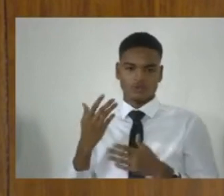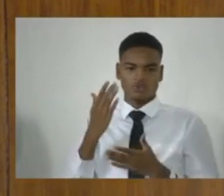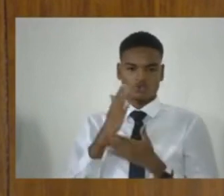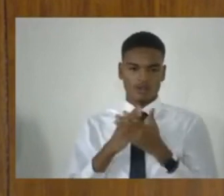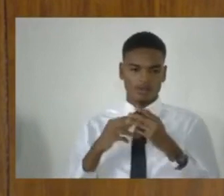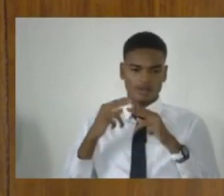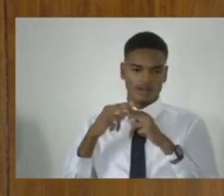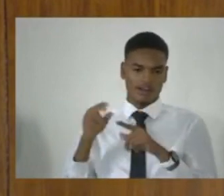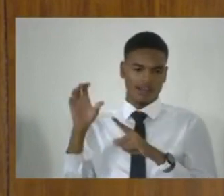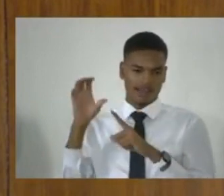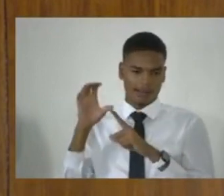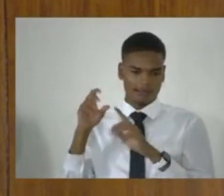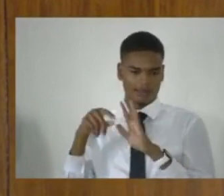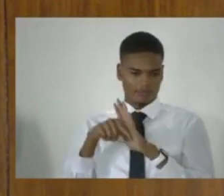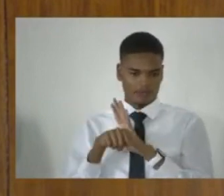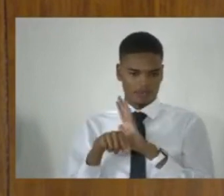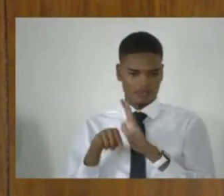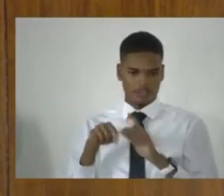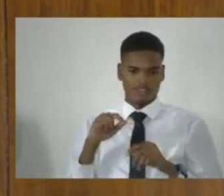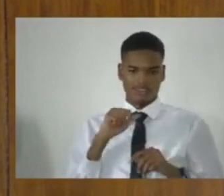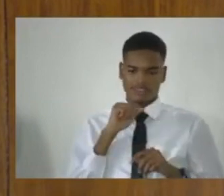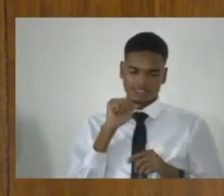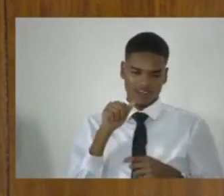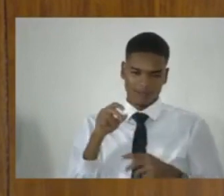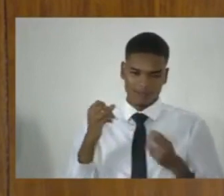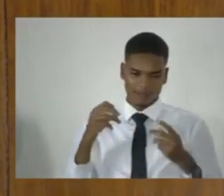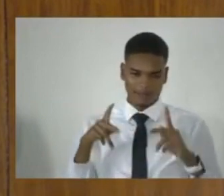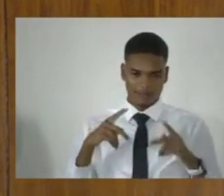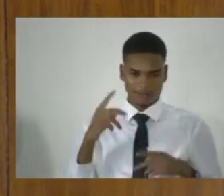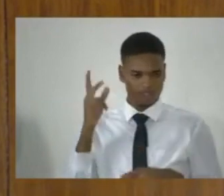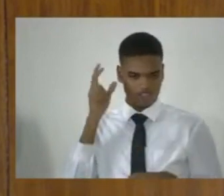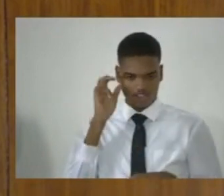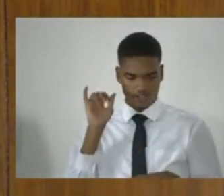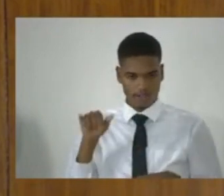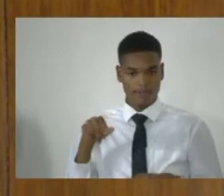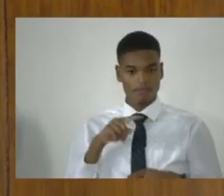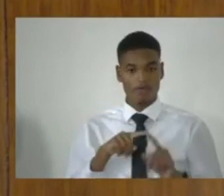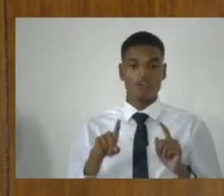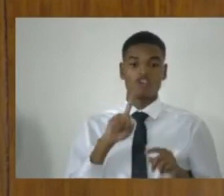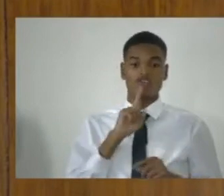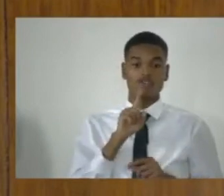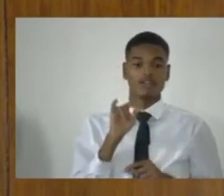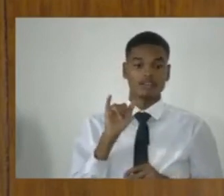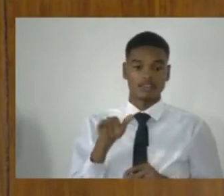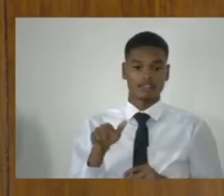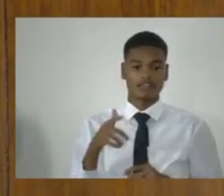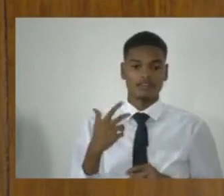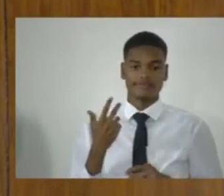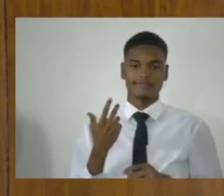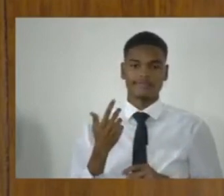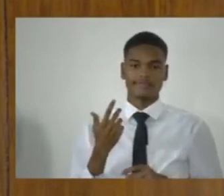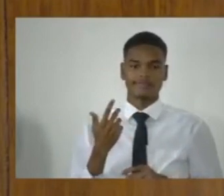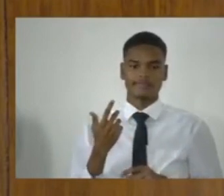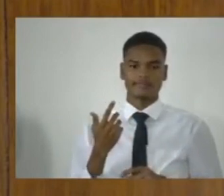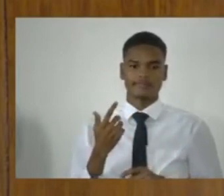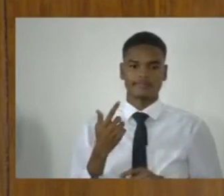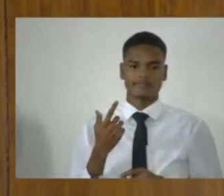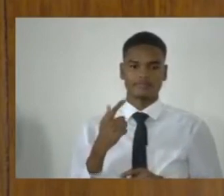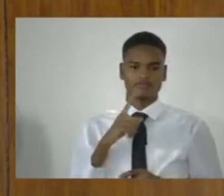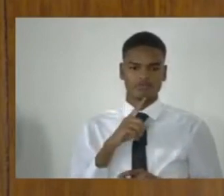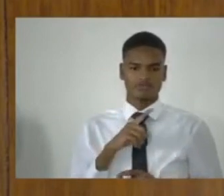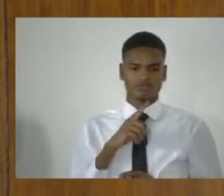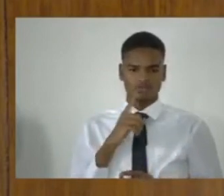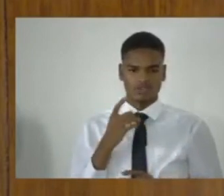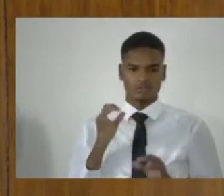not an expression used in the law. But it's a convenient rubric or label to